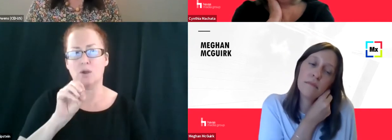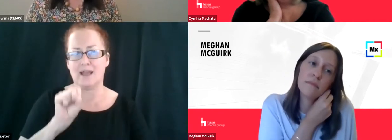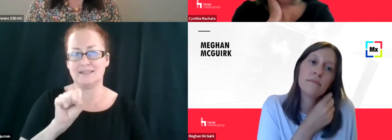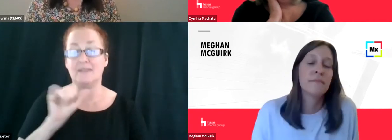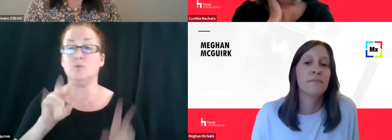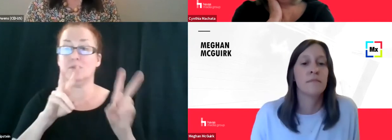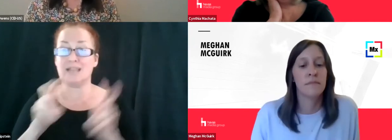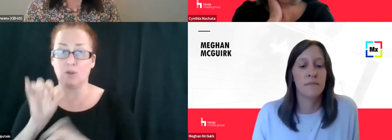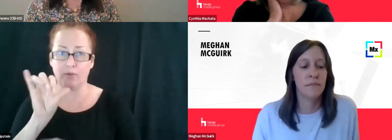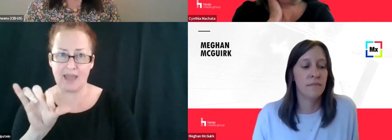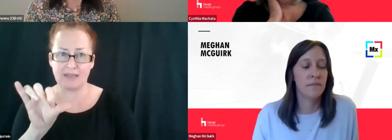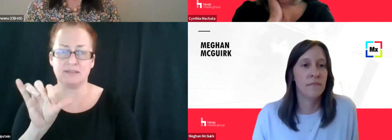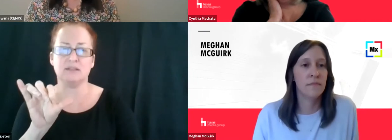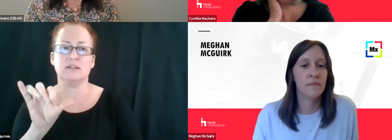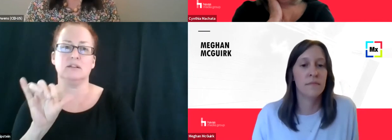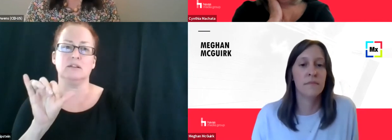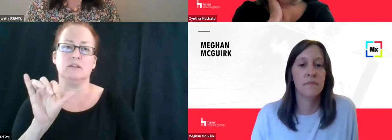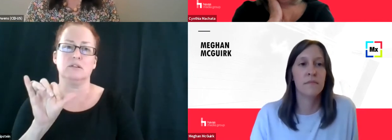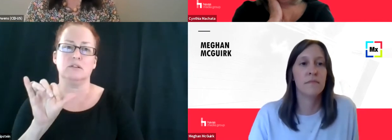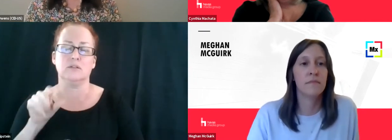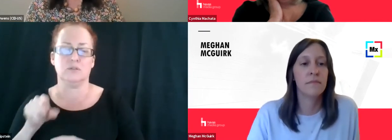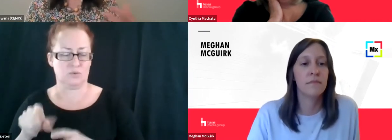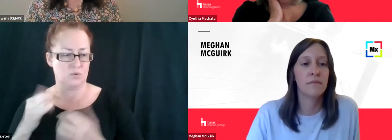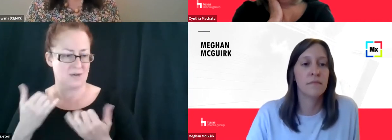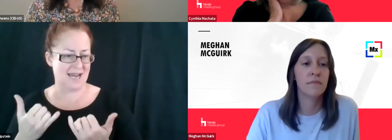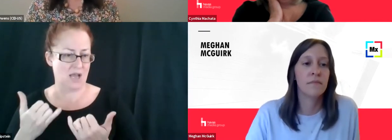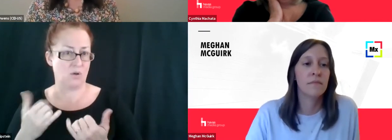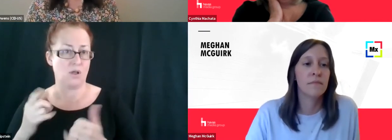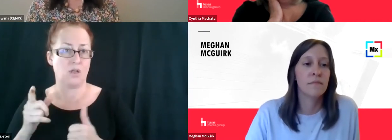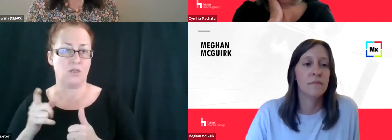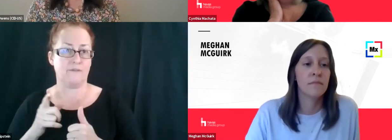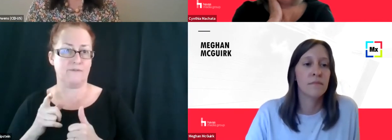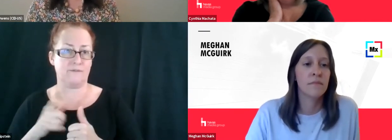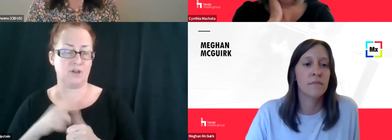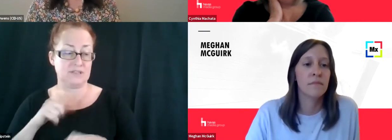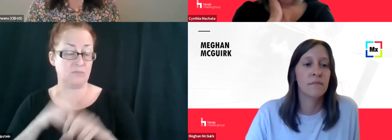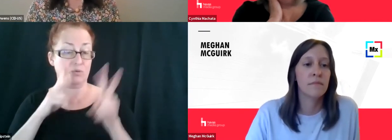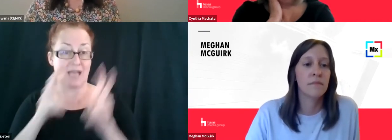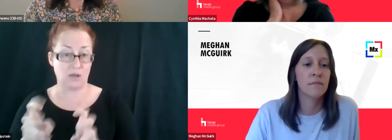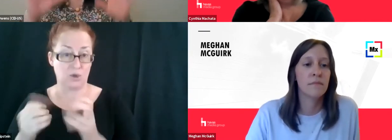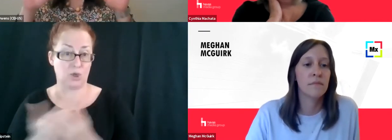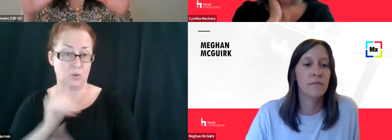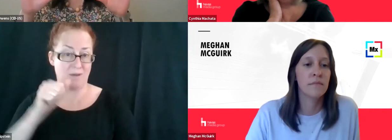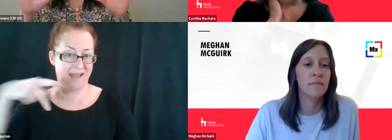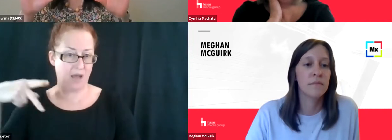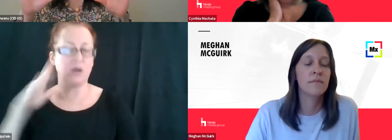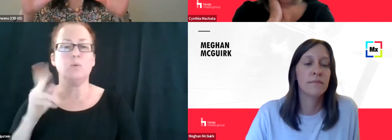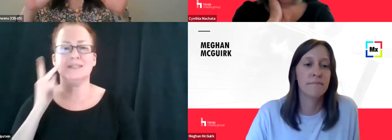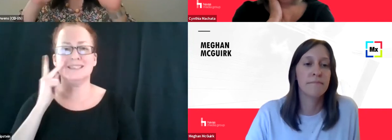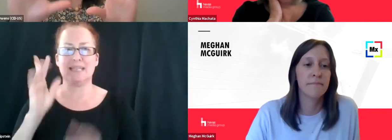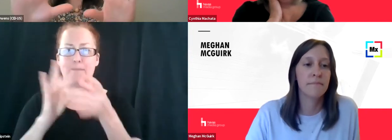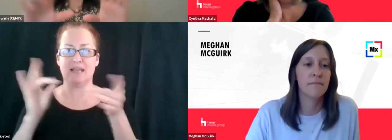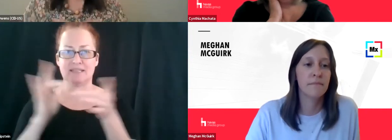that or, or will download that, you will now, the first time you launch or download a new app, you're going to see a message